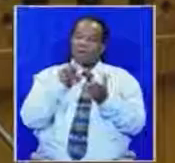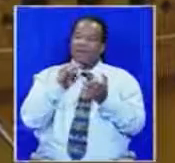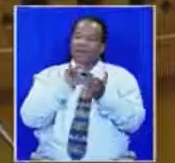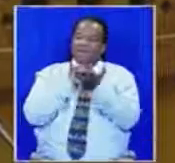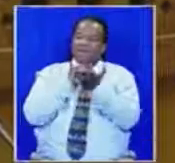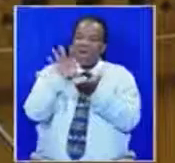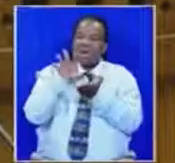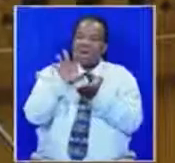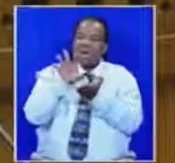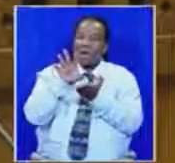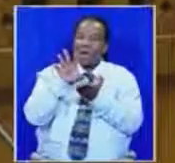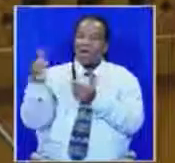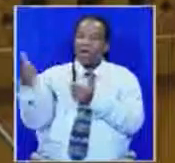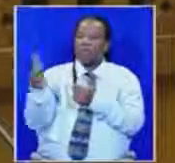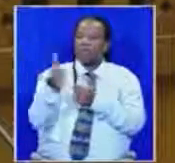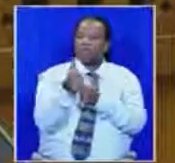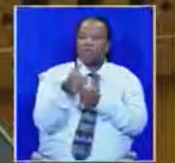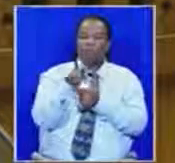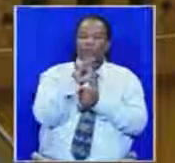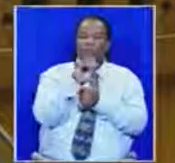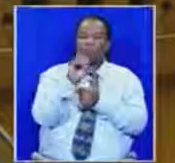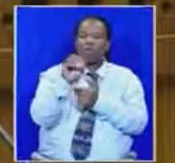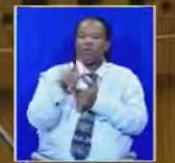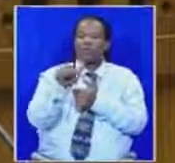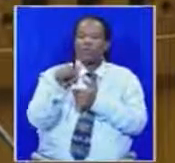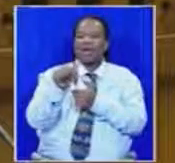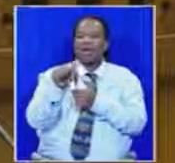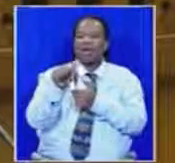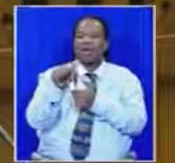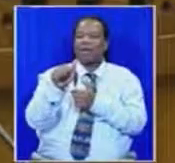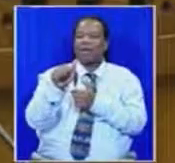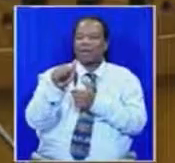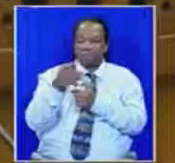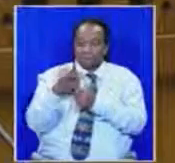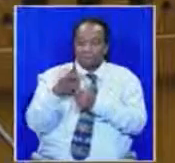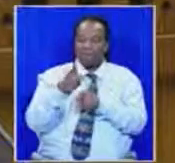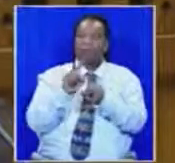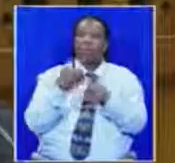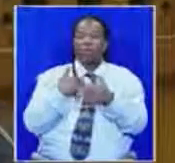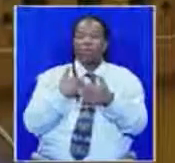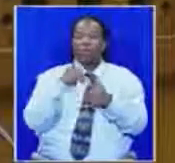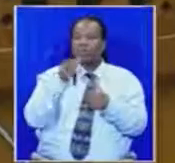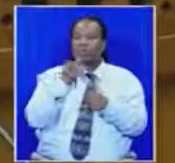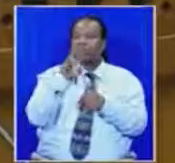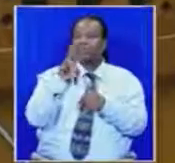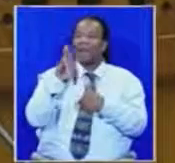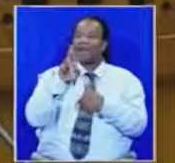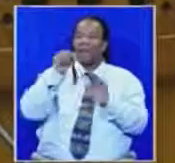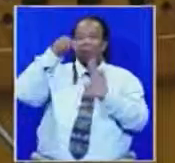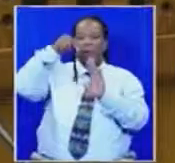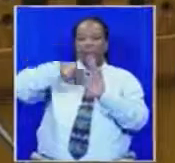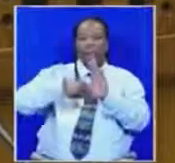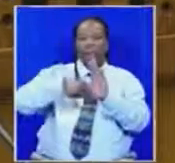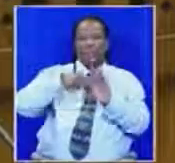with a backbencher, only to change his mind 48 hours later. Our currency went through the floor. We had a 230